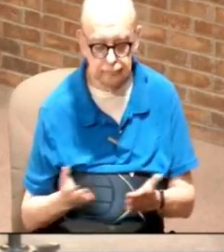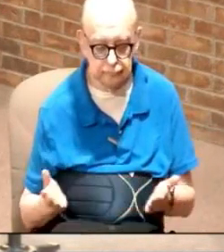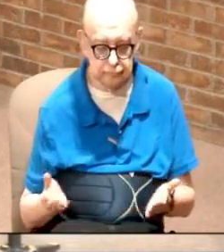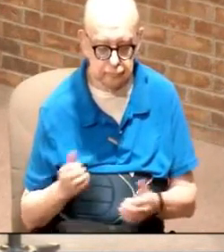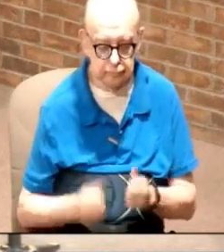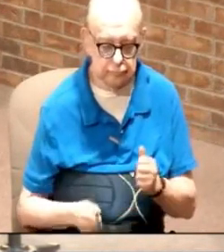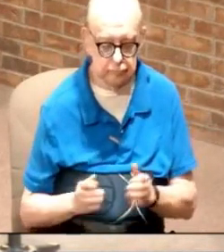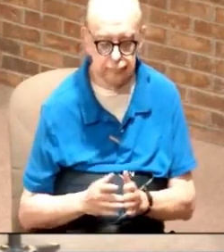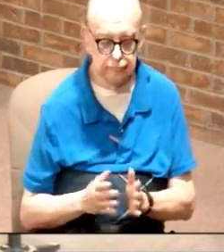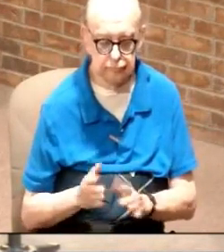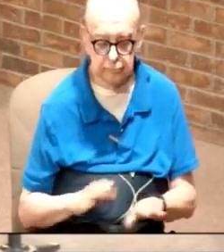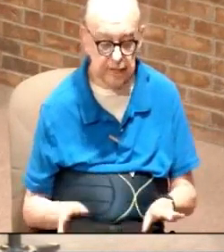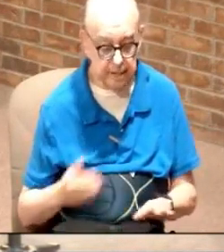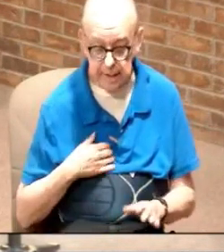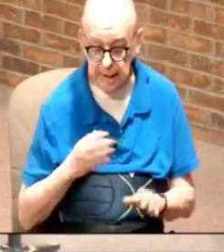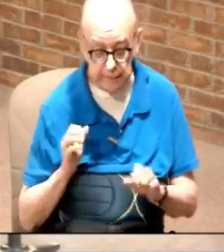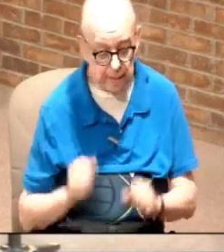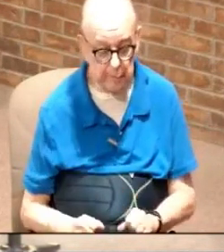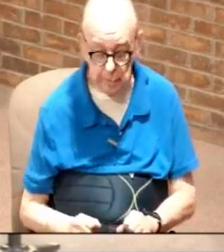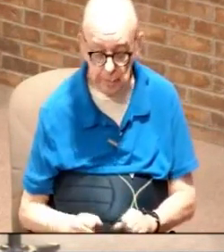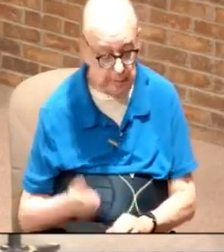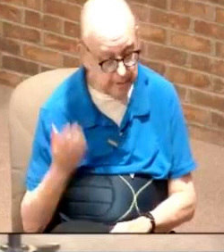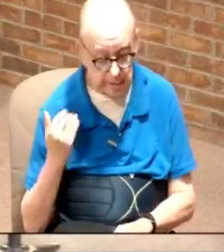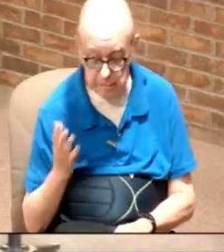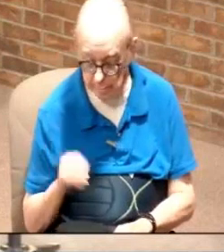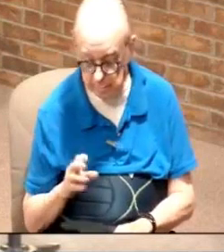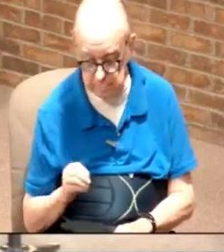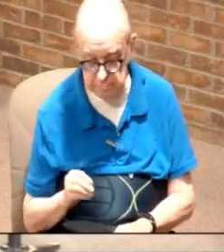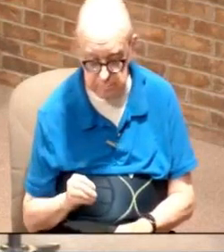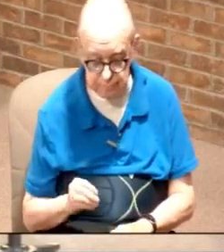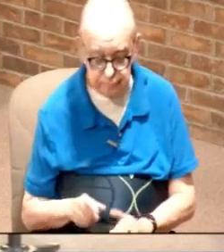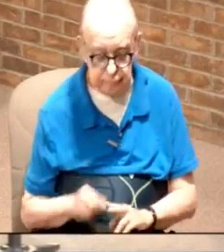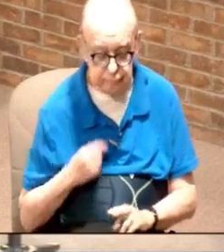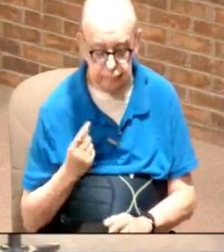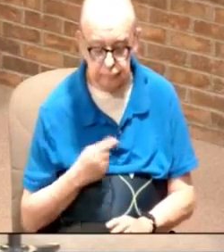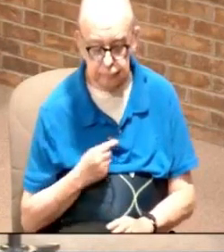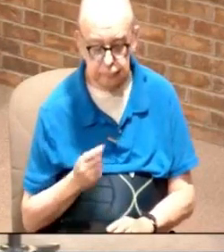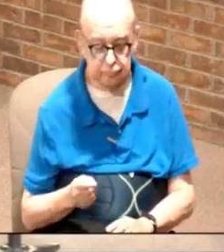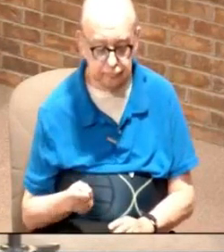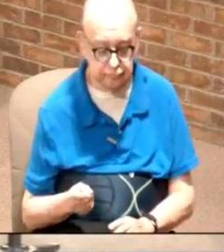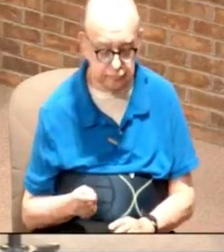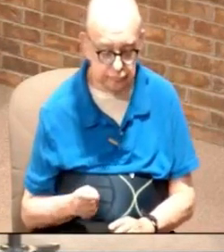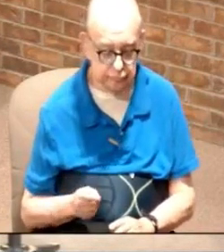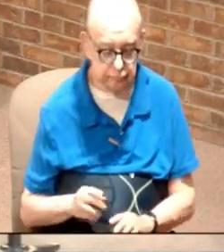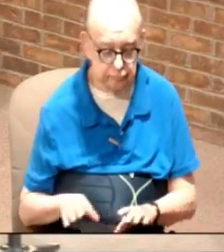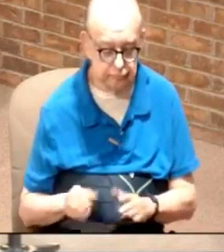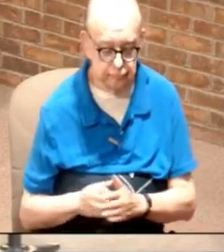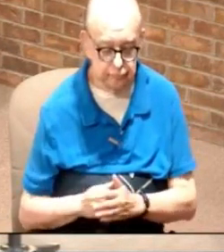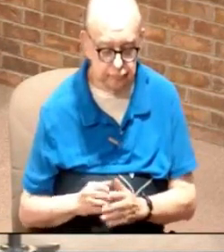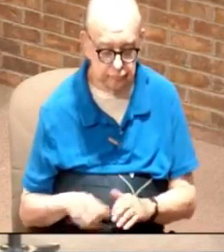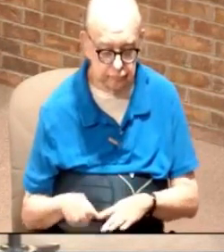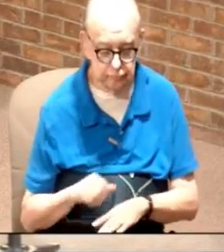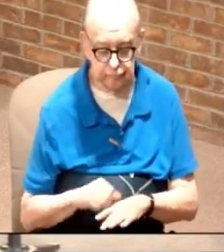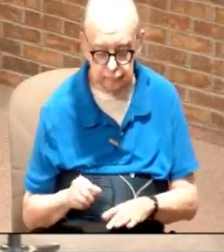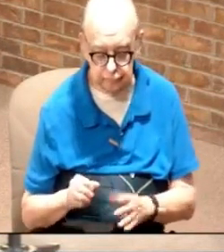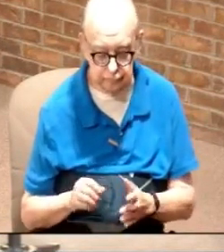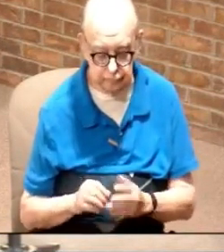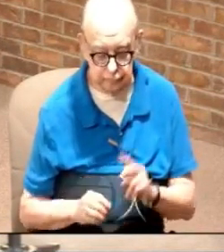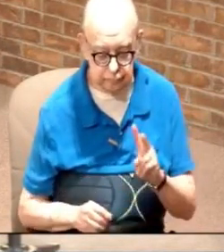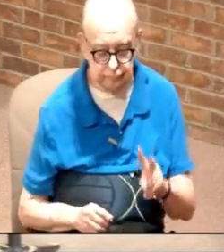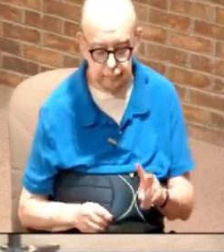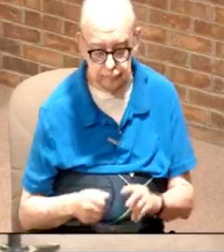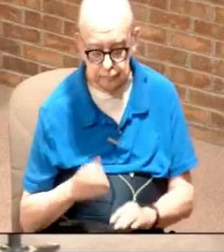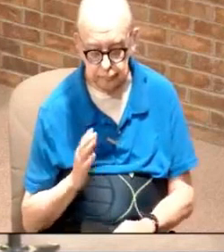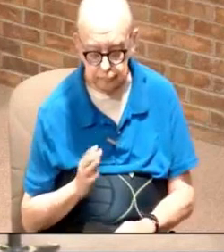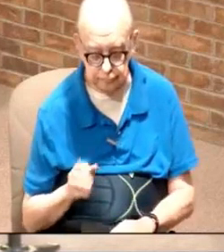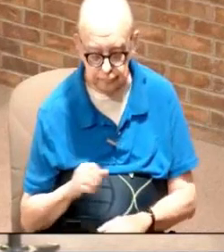which Jesus didn't have the capability to do he's using us as vessels to do this through his anointing number two